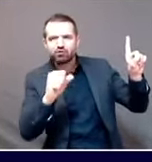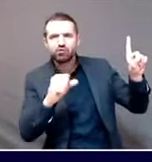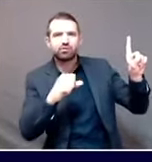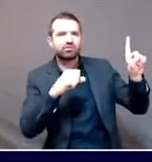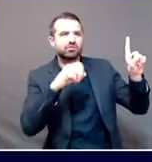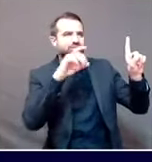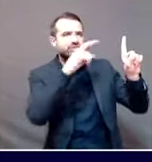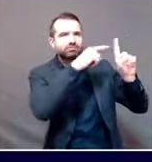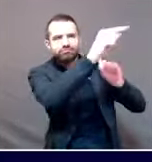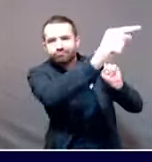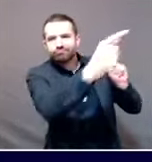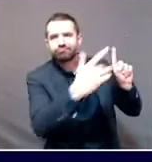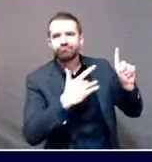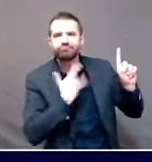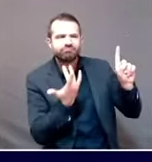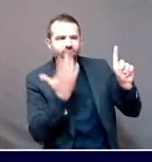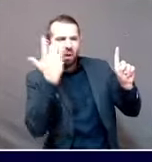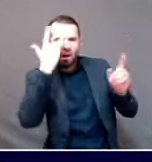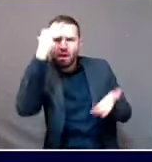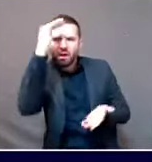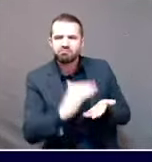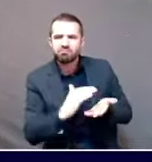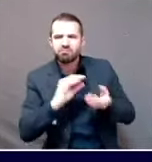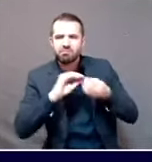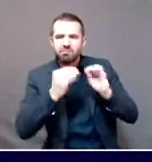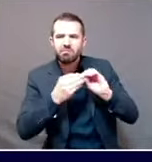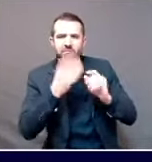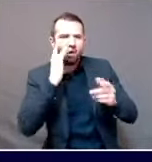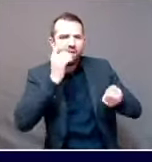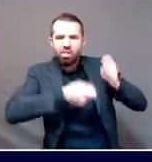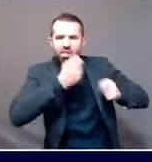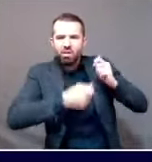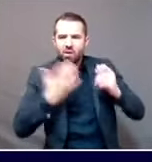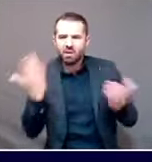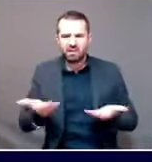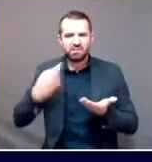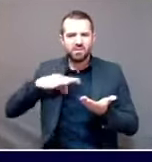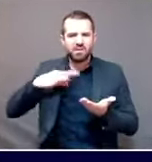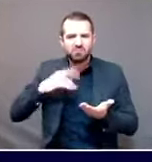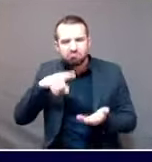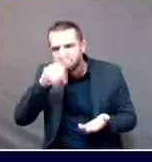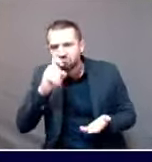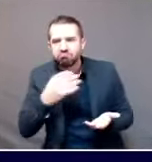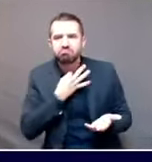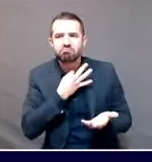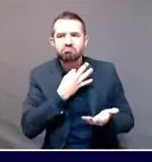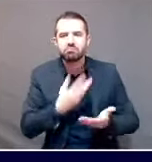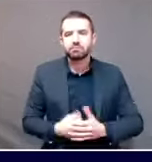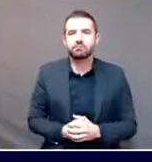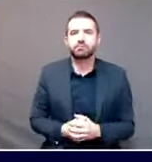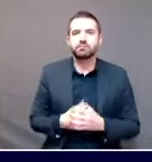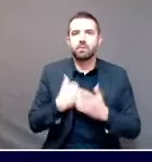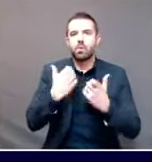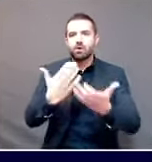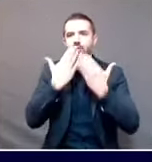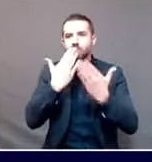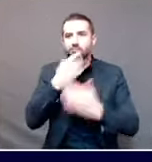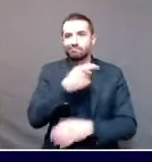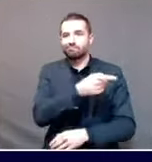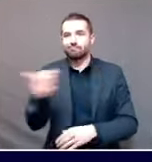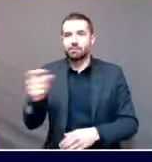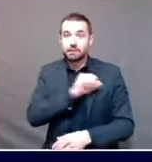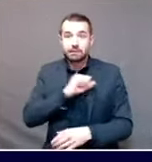why we were seeing these changes in the numbers. I'd like to take a moment to thank the members of our congressional delegation